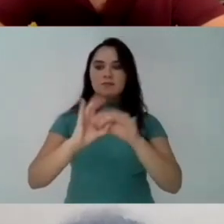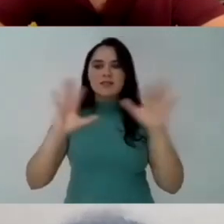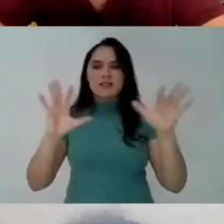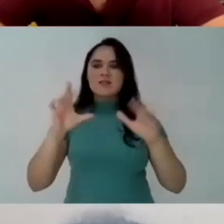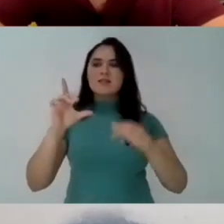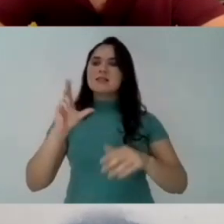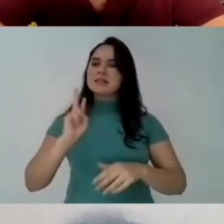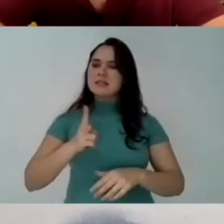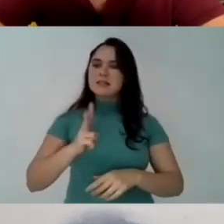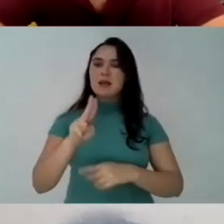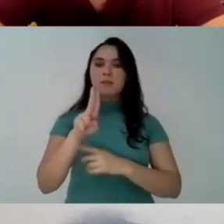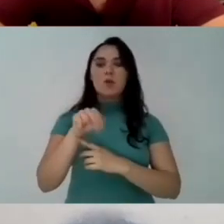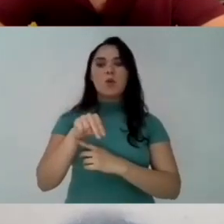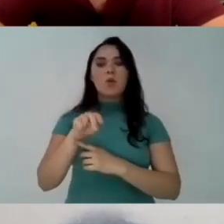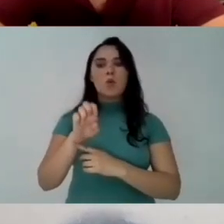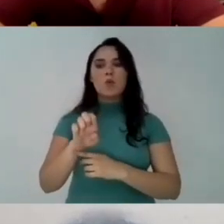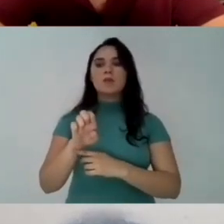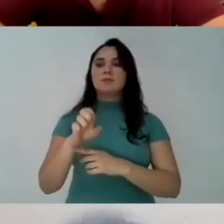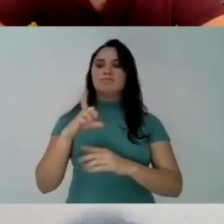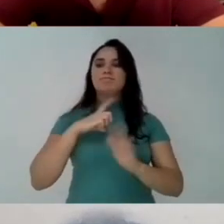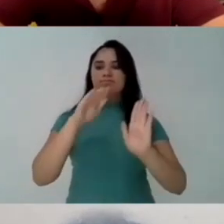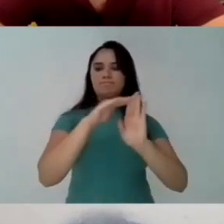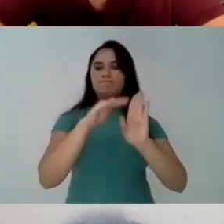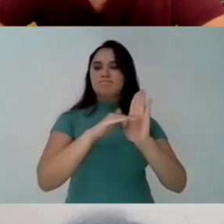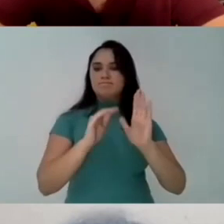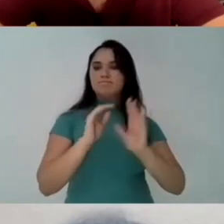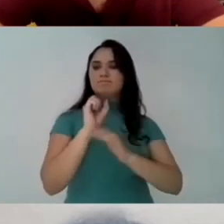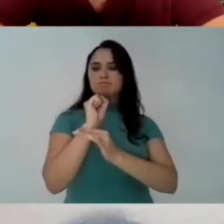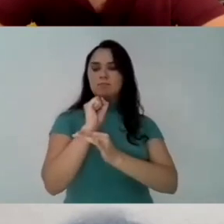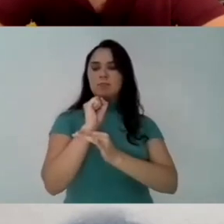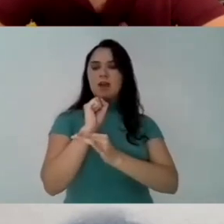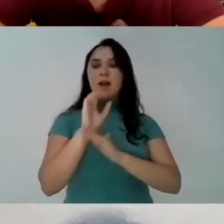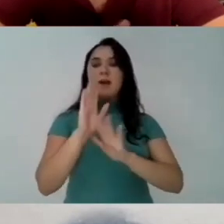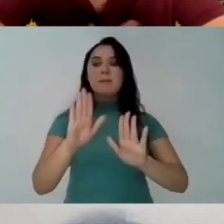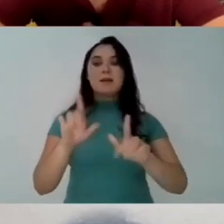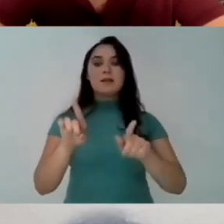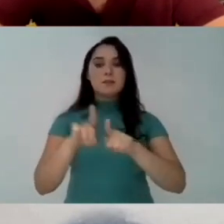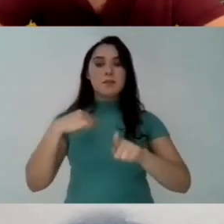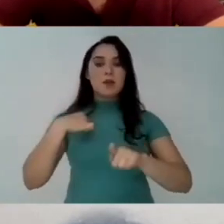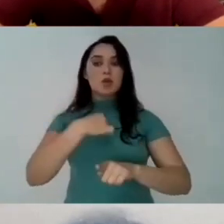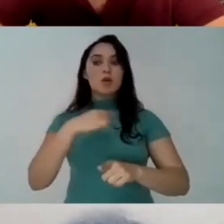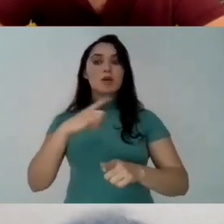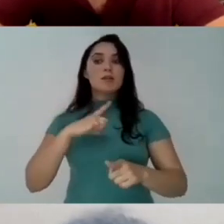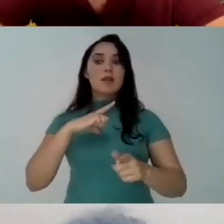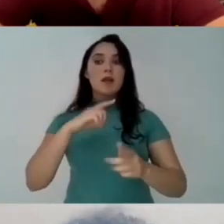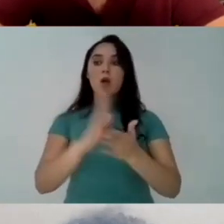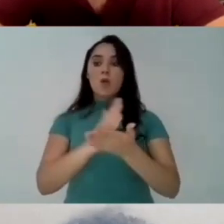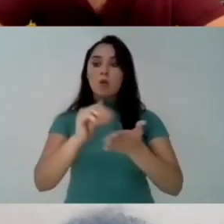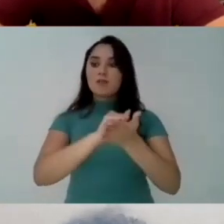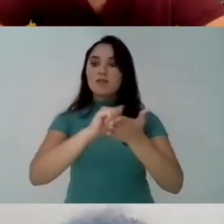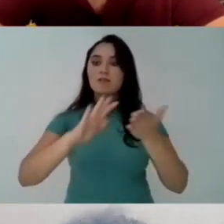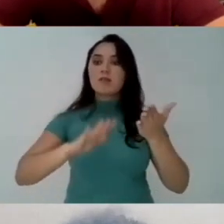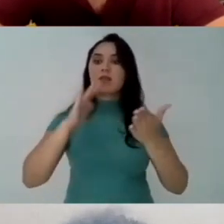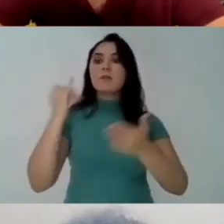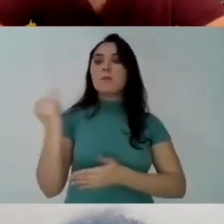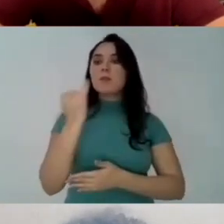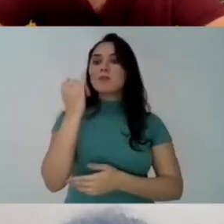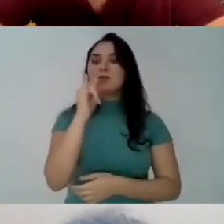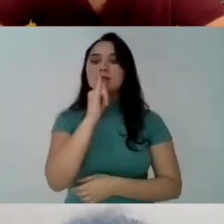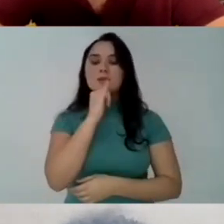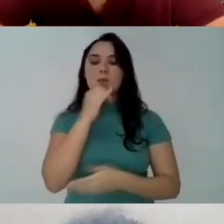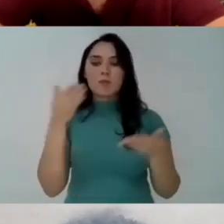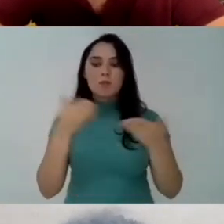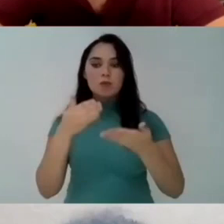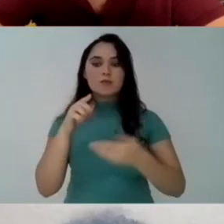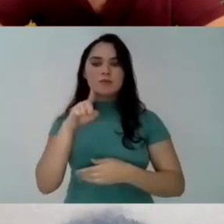it is in our historical agenda to defend the popularization of the university environment And the popularization